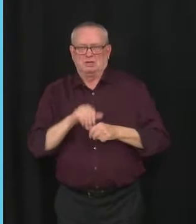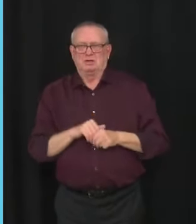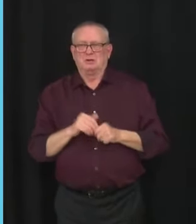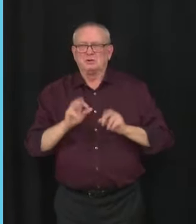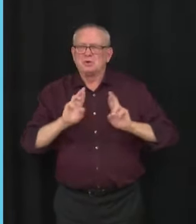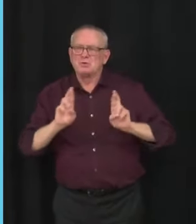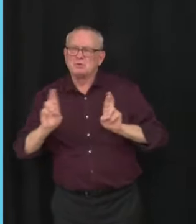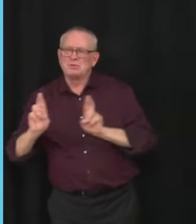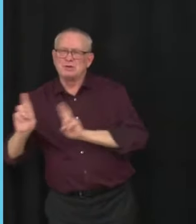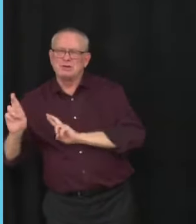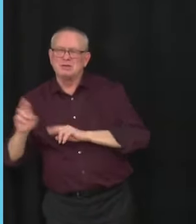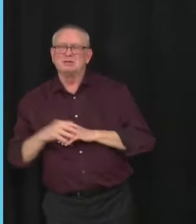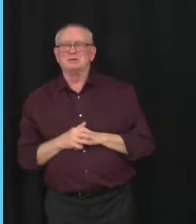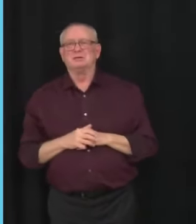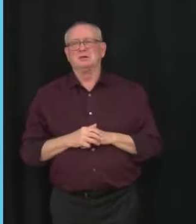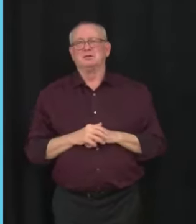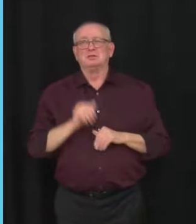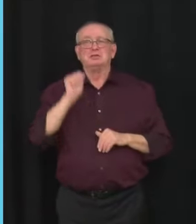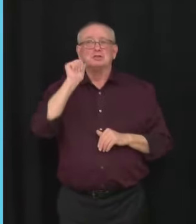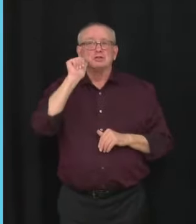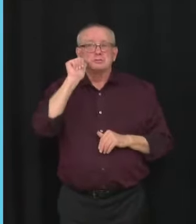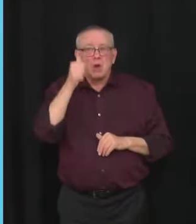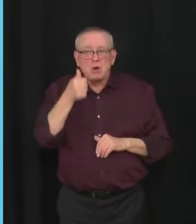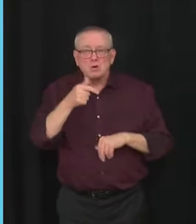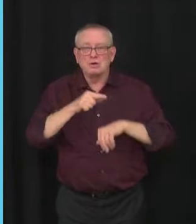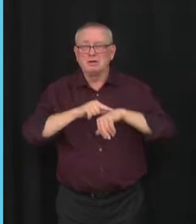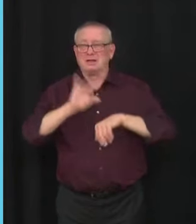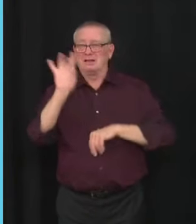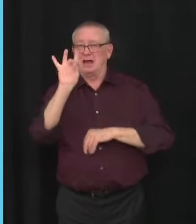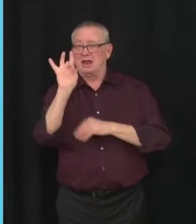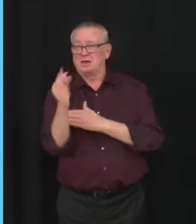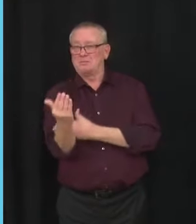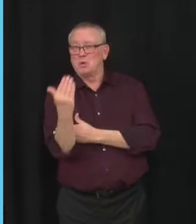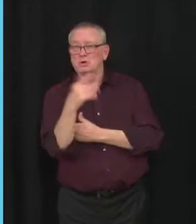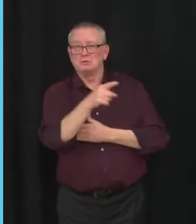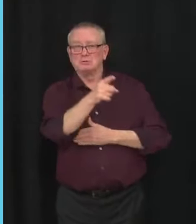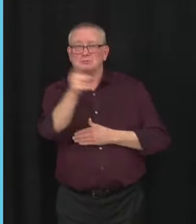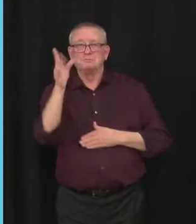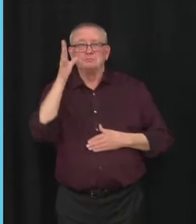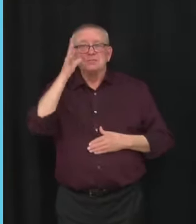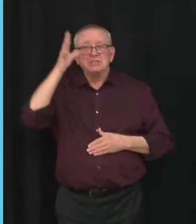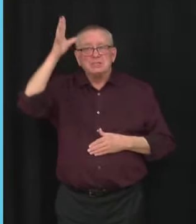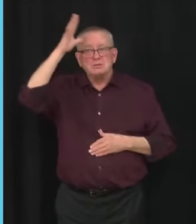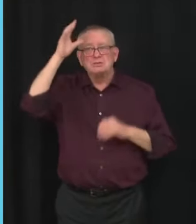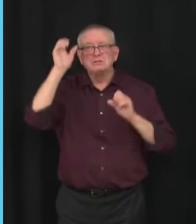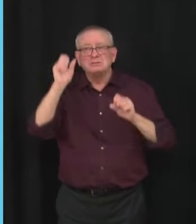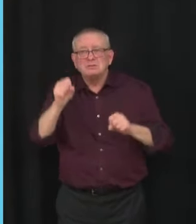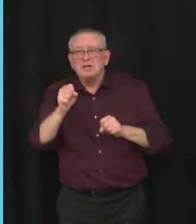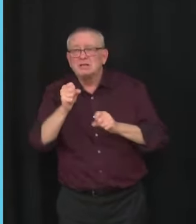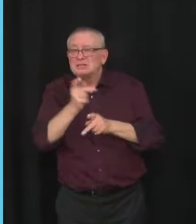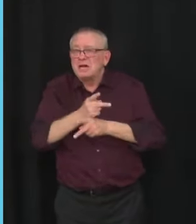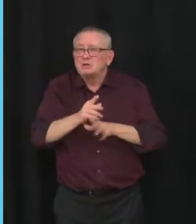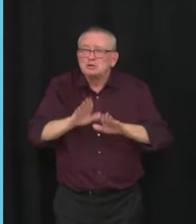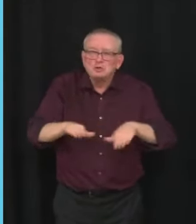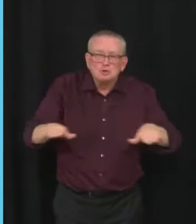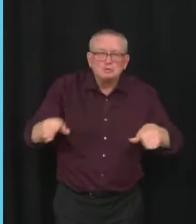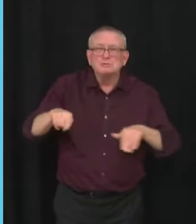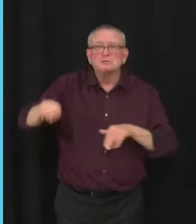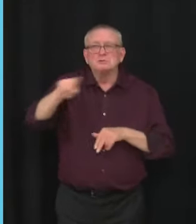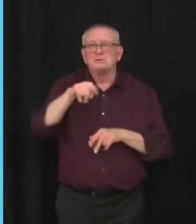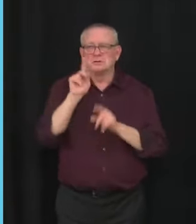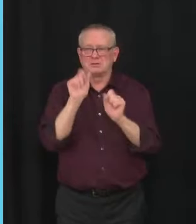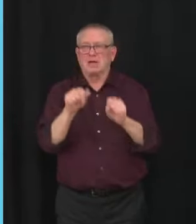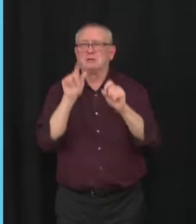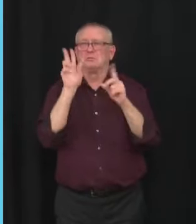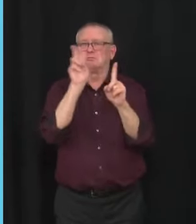morning at 8 a.m., parents and guardians will be able to book first-dose appointments for children between ages 5 and 11